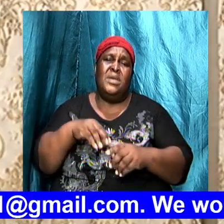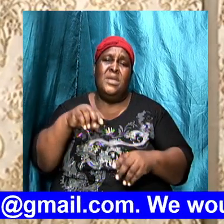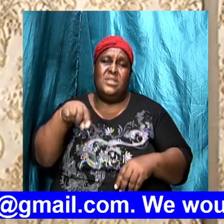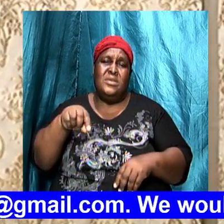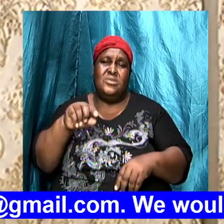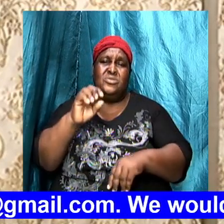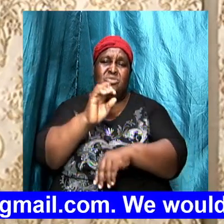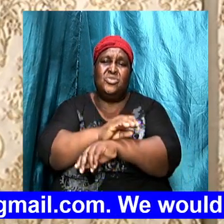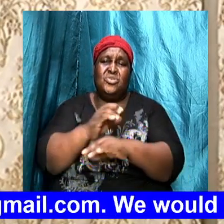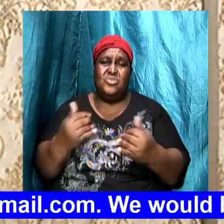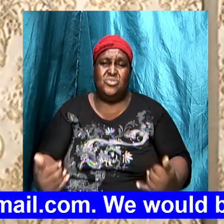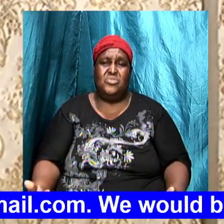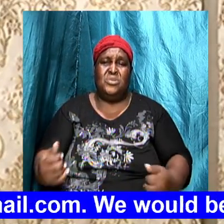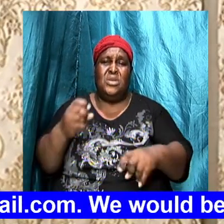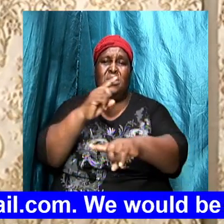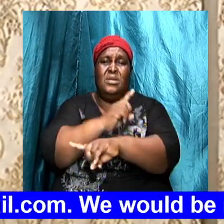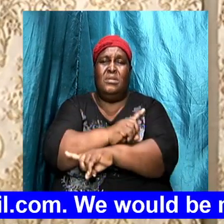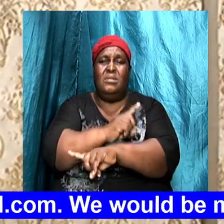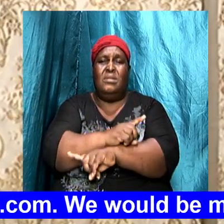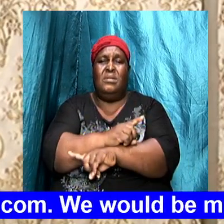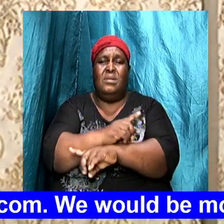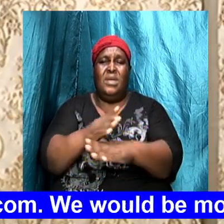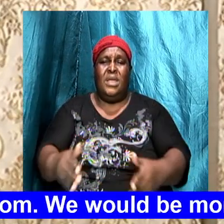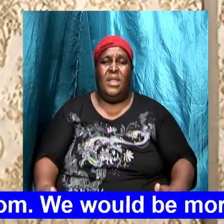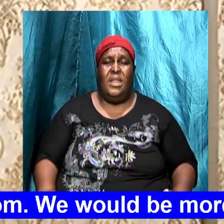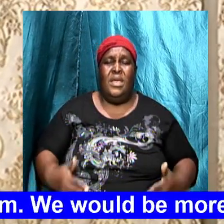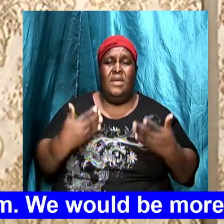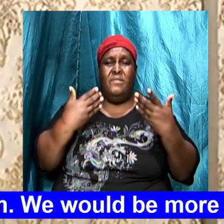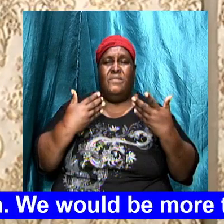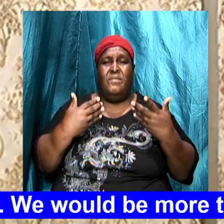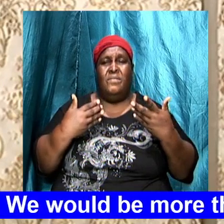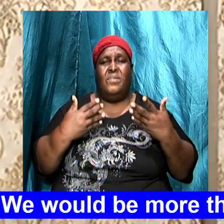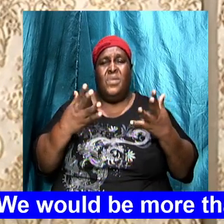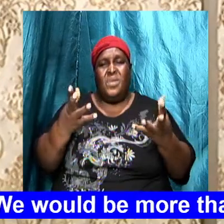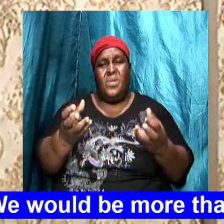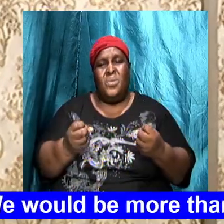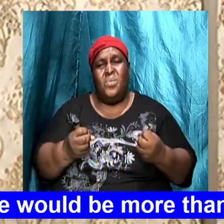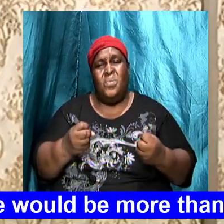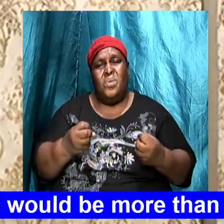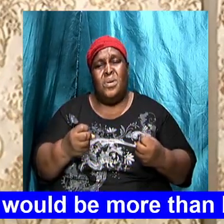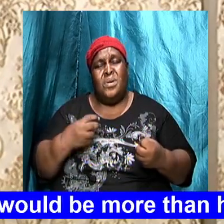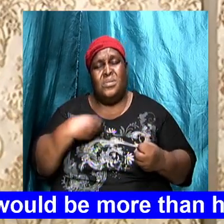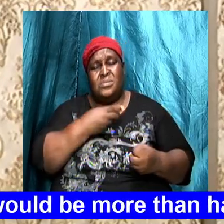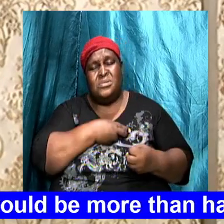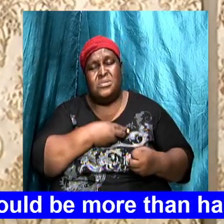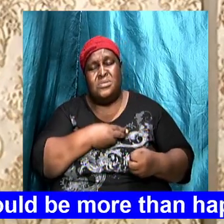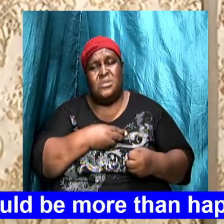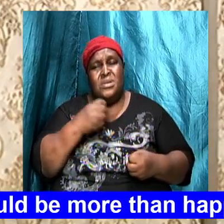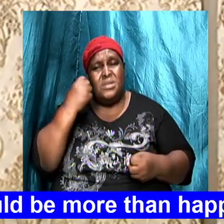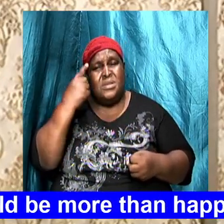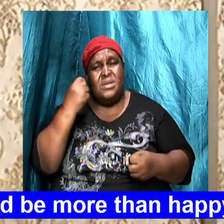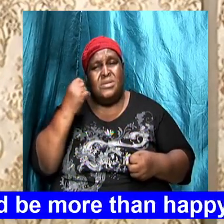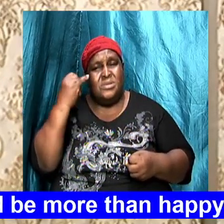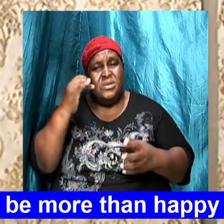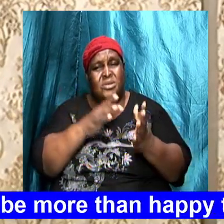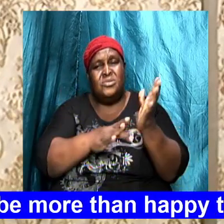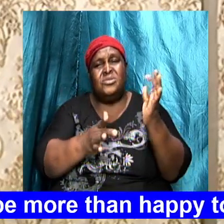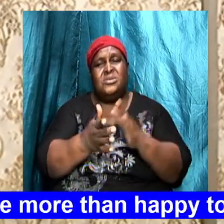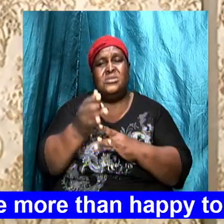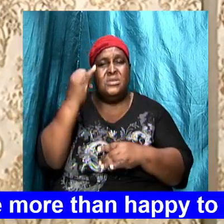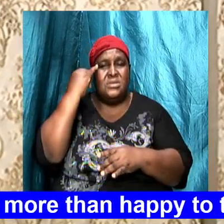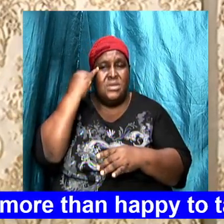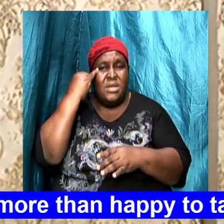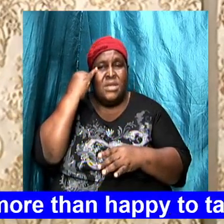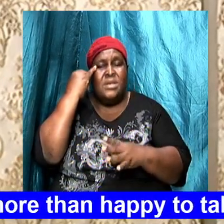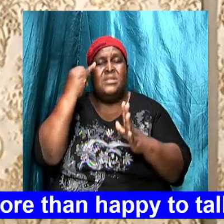today I want us to understand that Jesus having identified what the issue was and gave